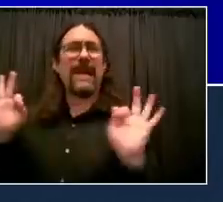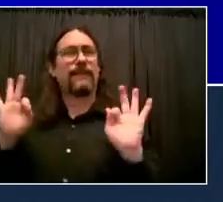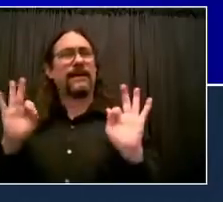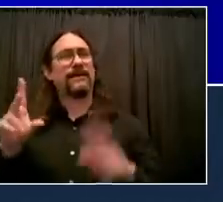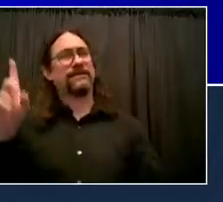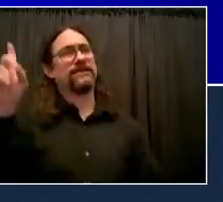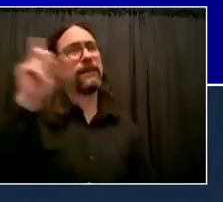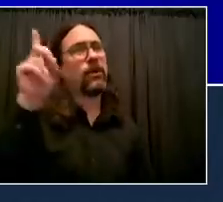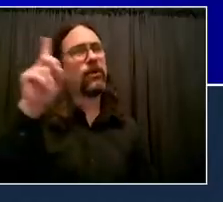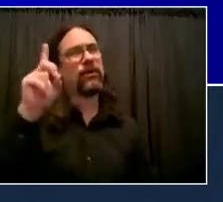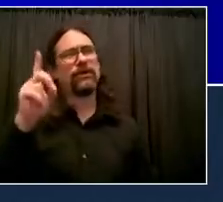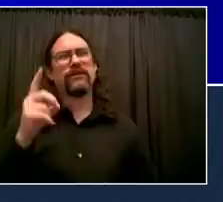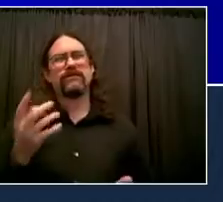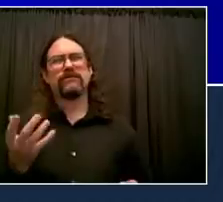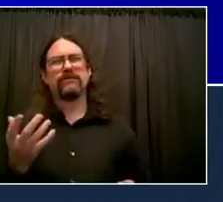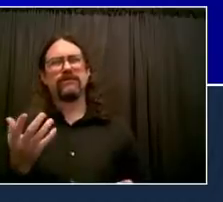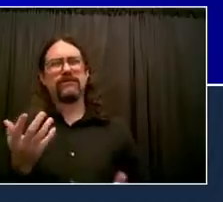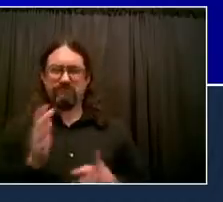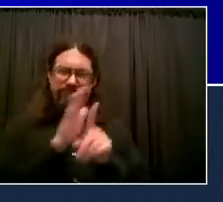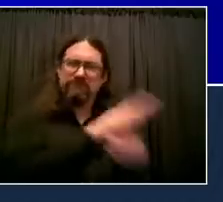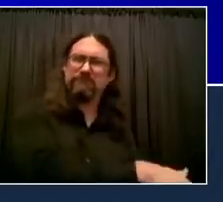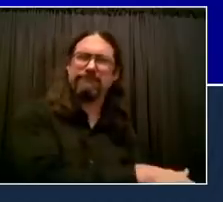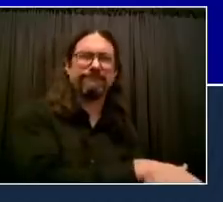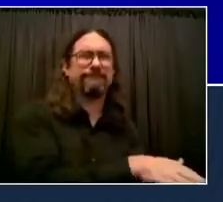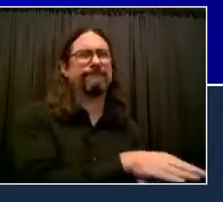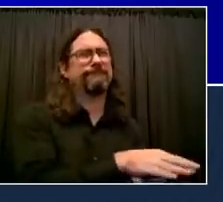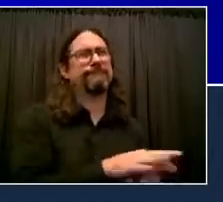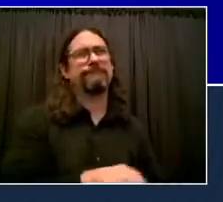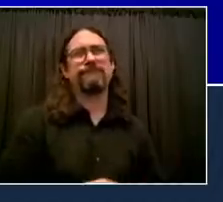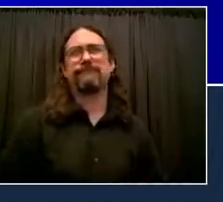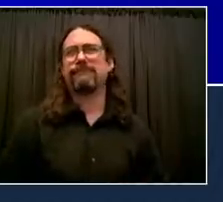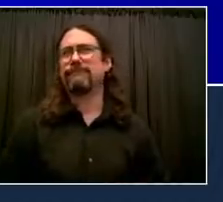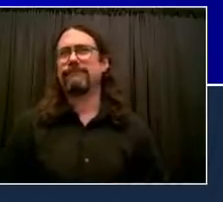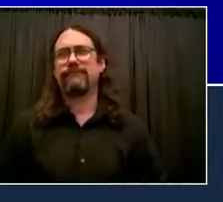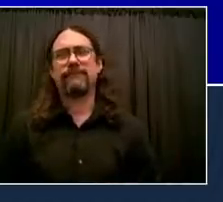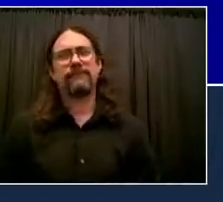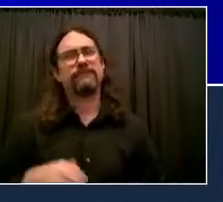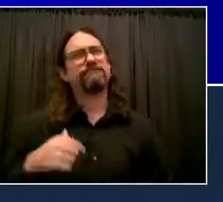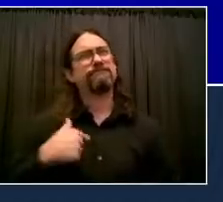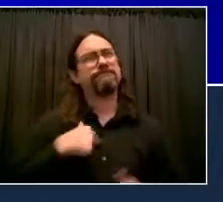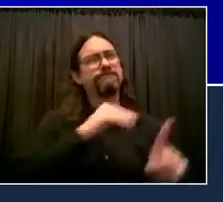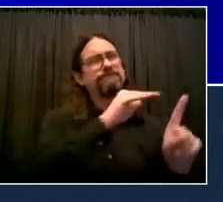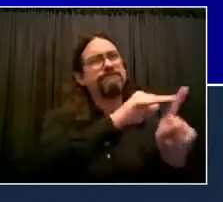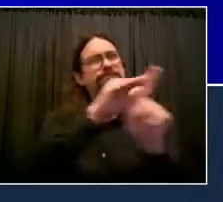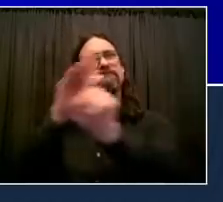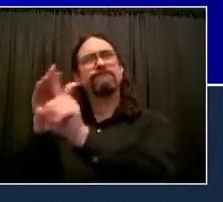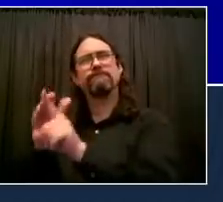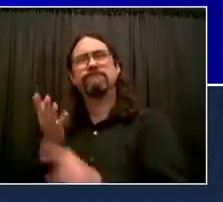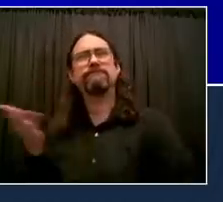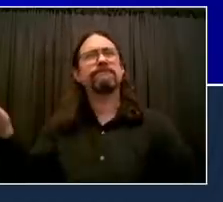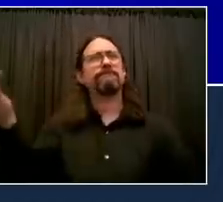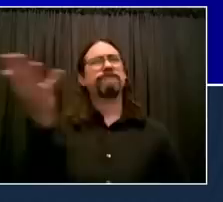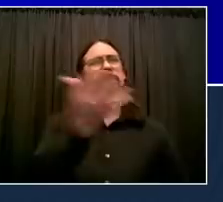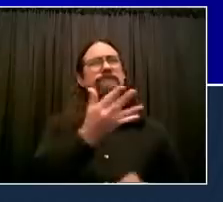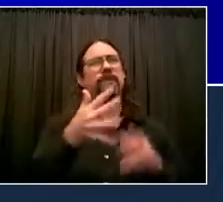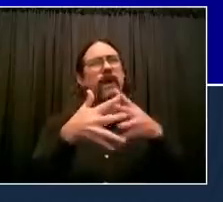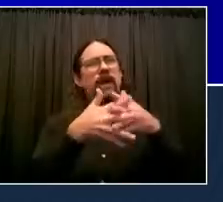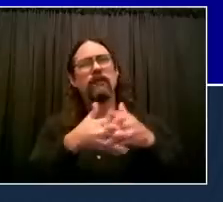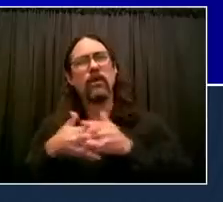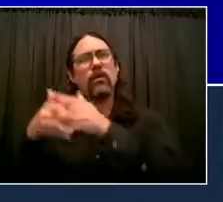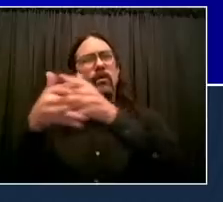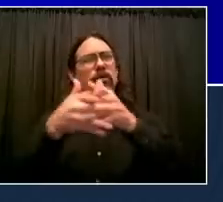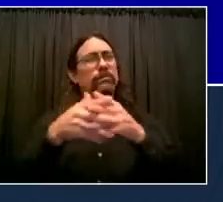national mobilization to fight against this because we can tell right now through this action where the supreme court wants to go and it's profoundly